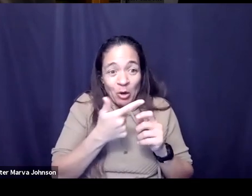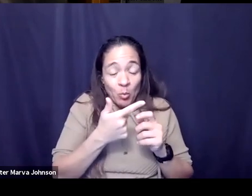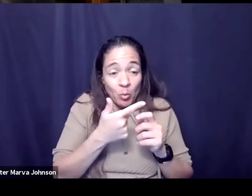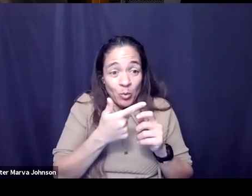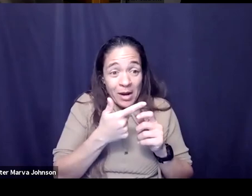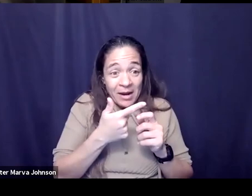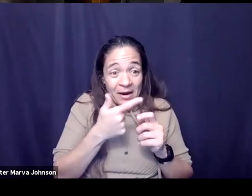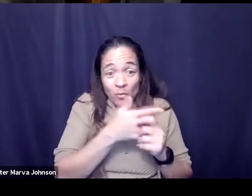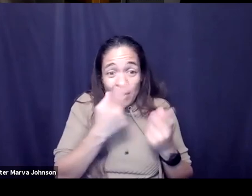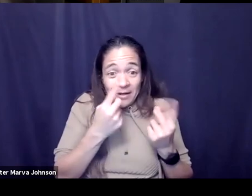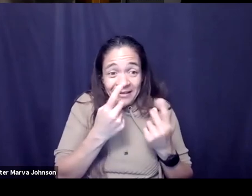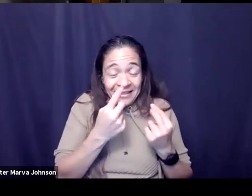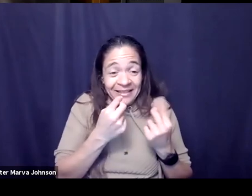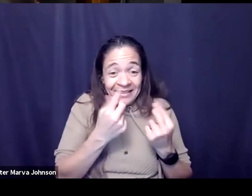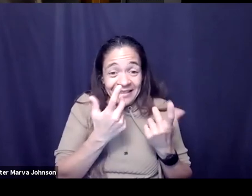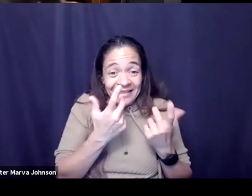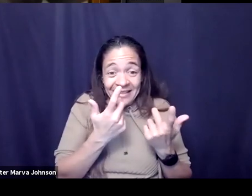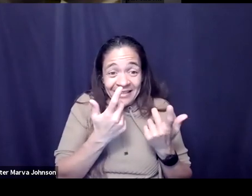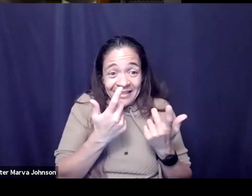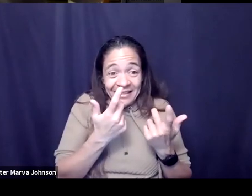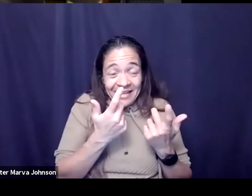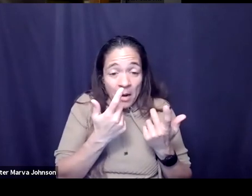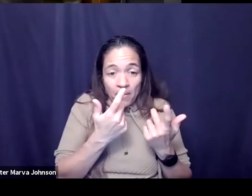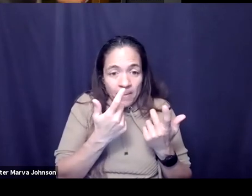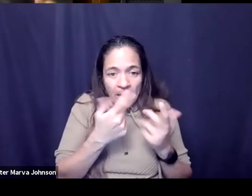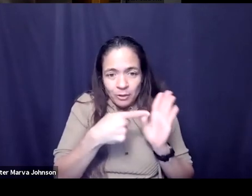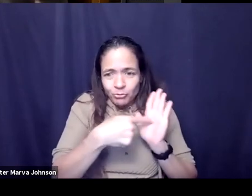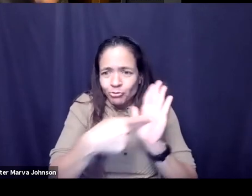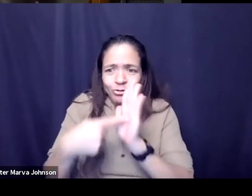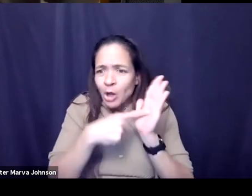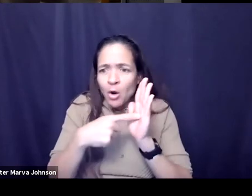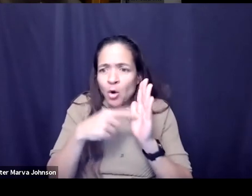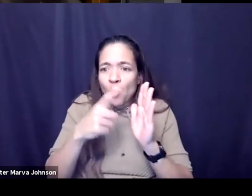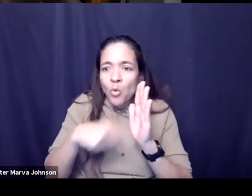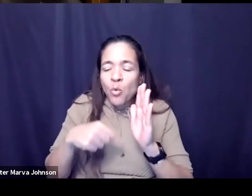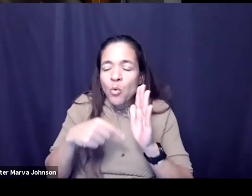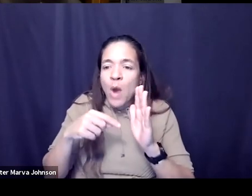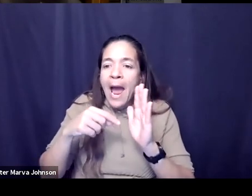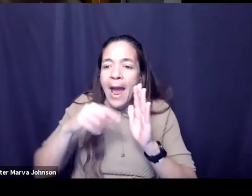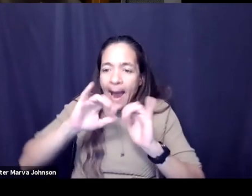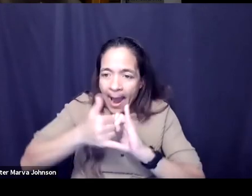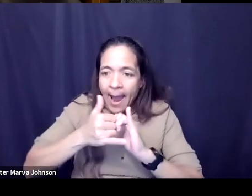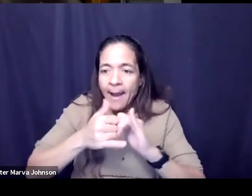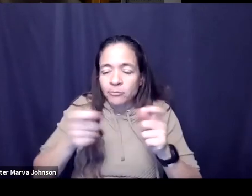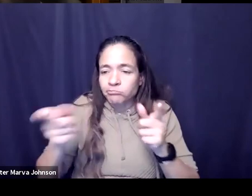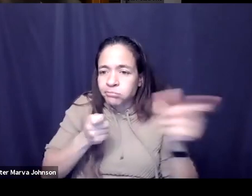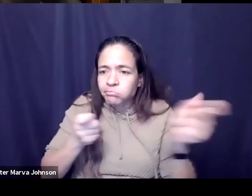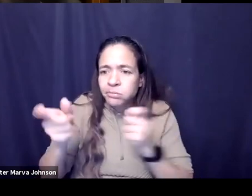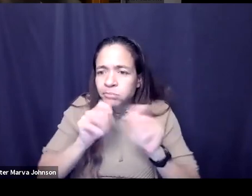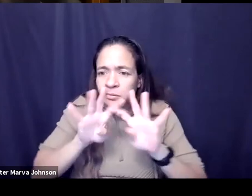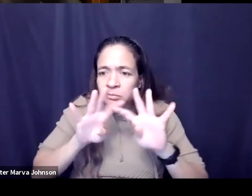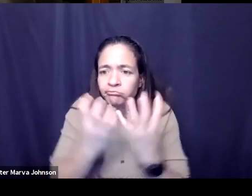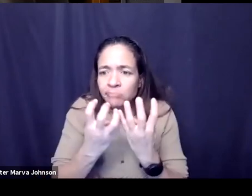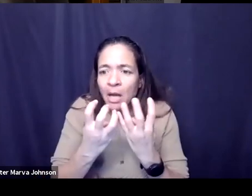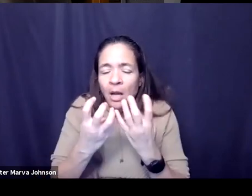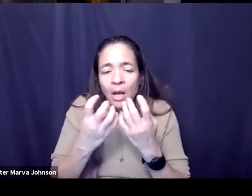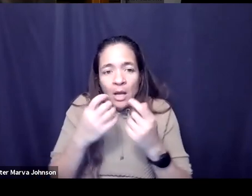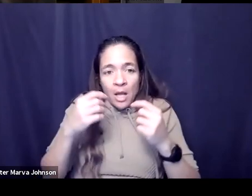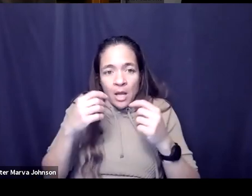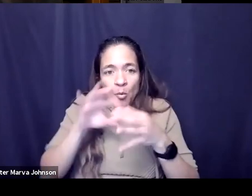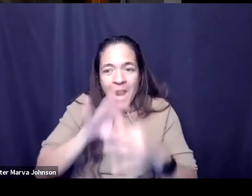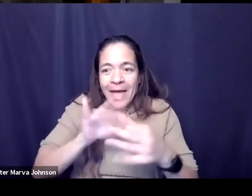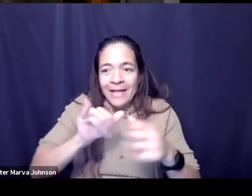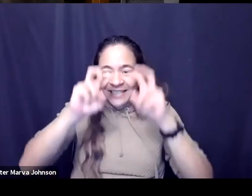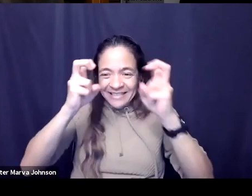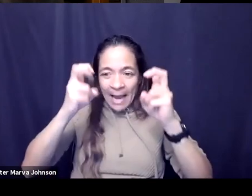pieces of what it means to start bringing people together around this topic right so we need workshop leaders we need producers we need someone who's